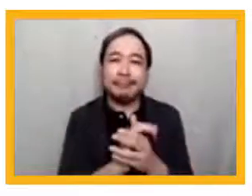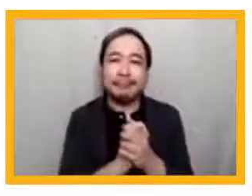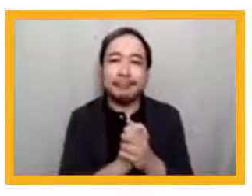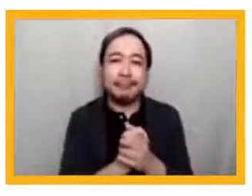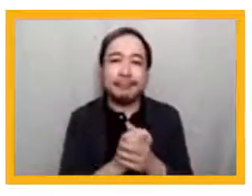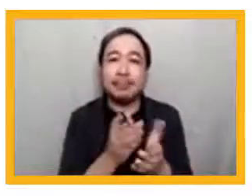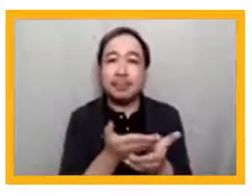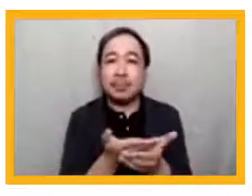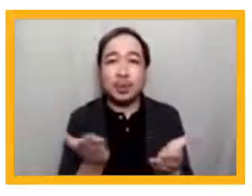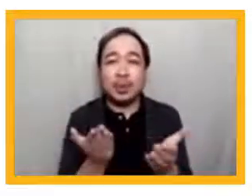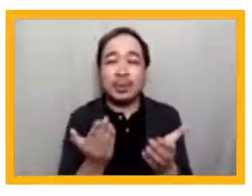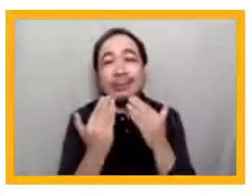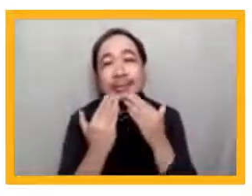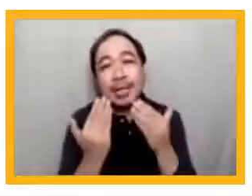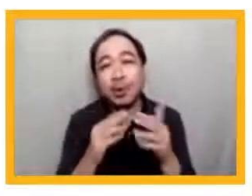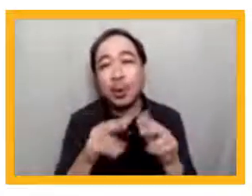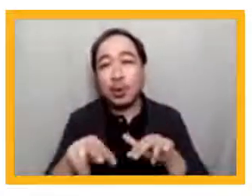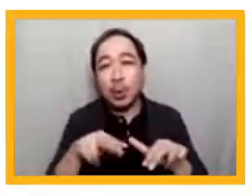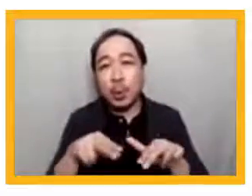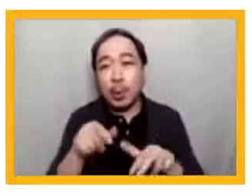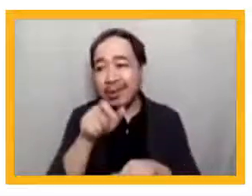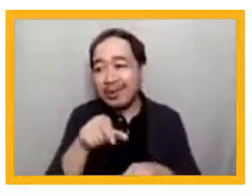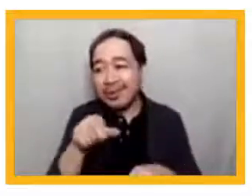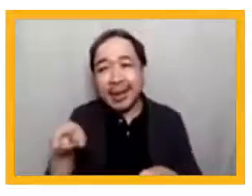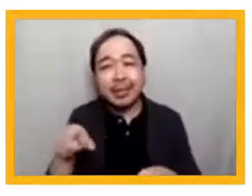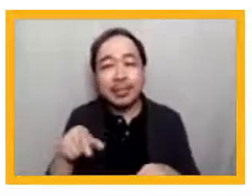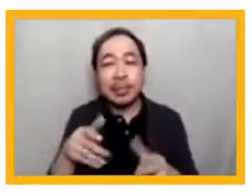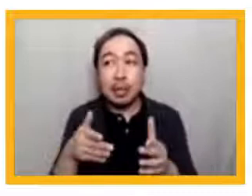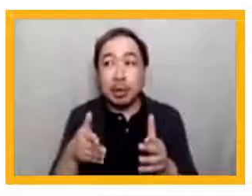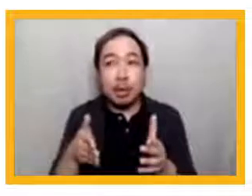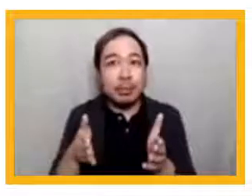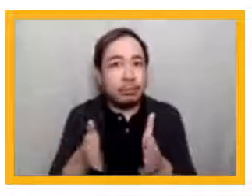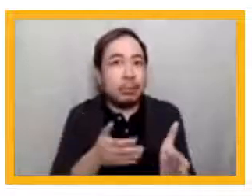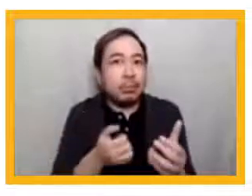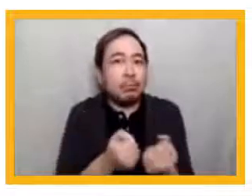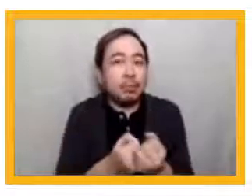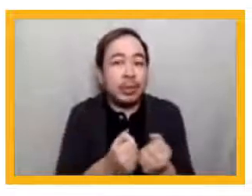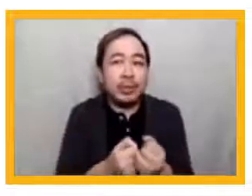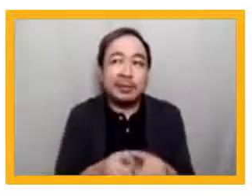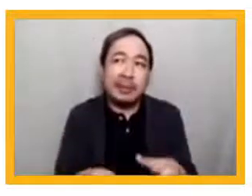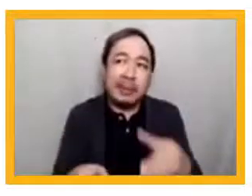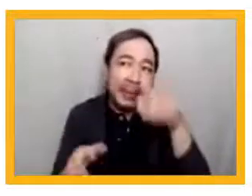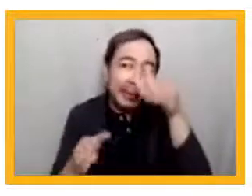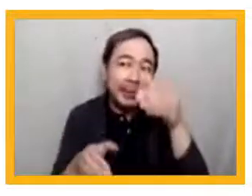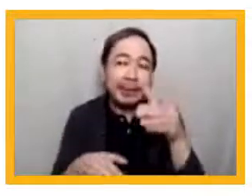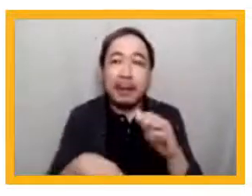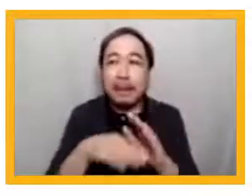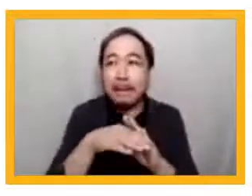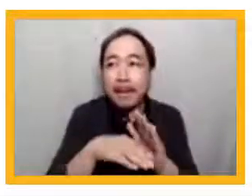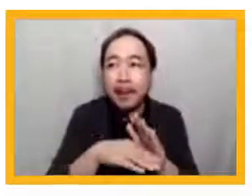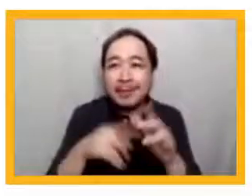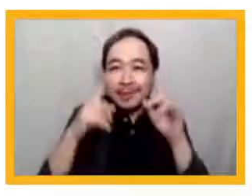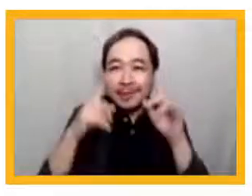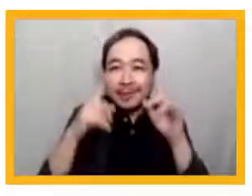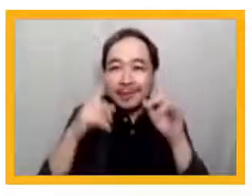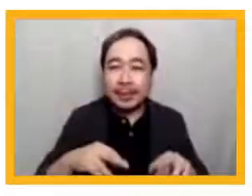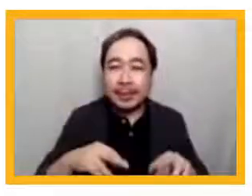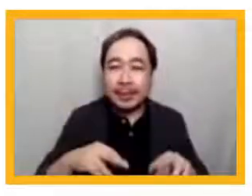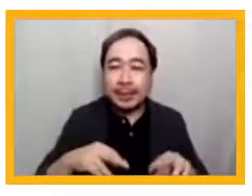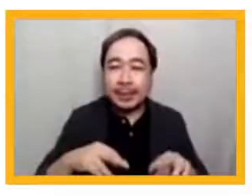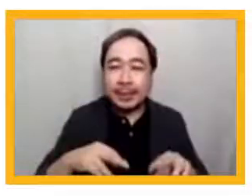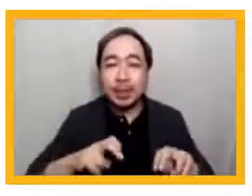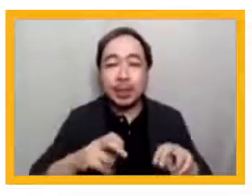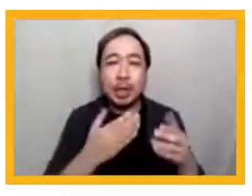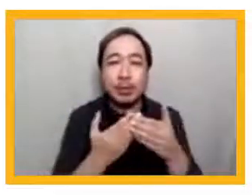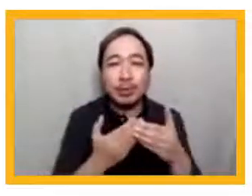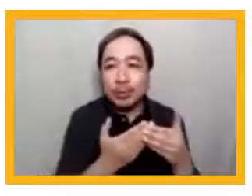together an event which has greatly expanded reach with more experts, policy makers, practitioners, researchers, and academicians